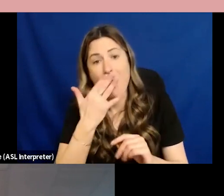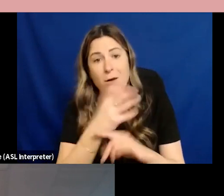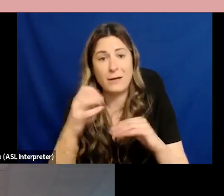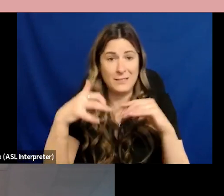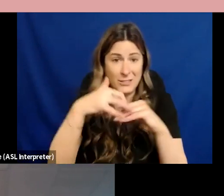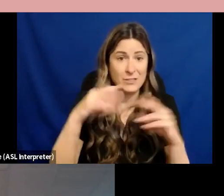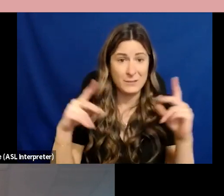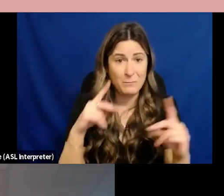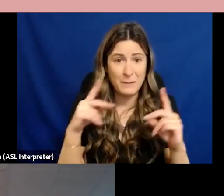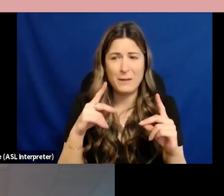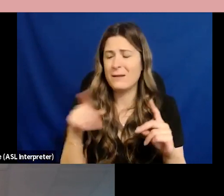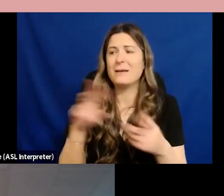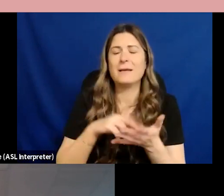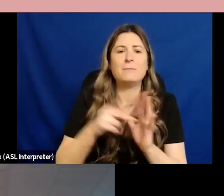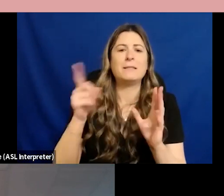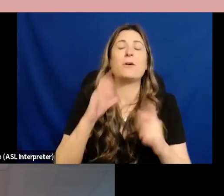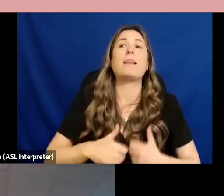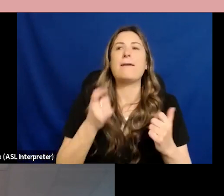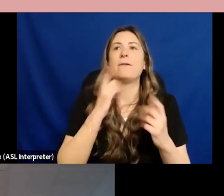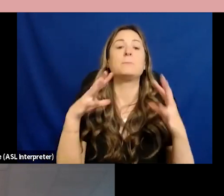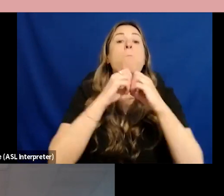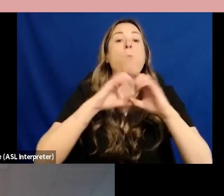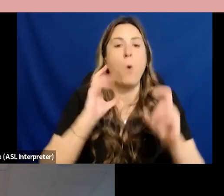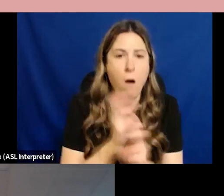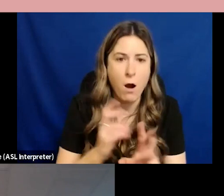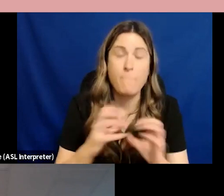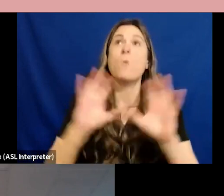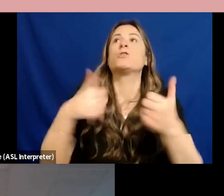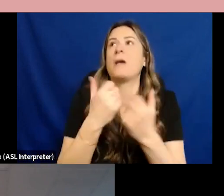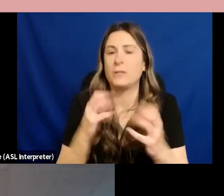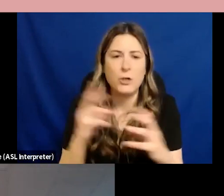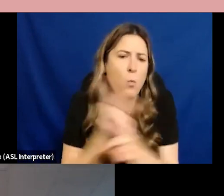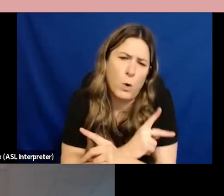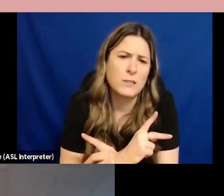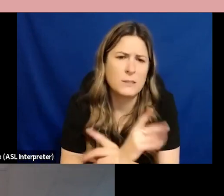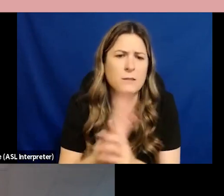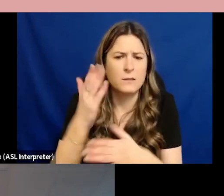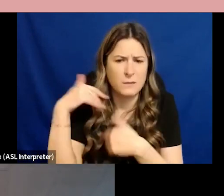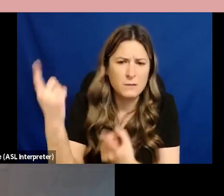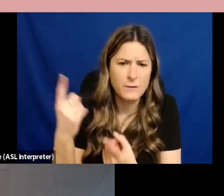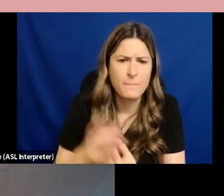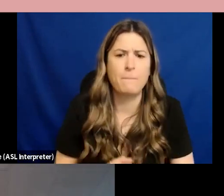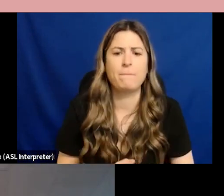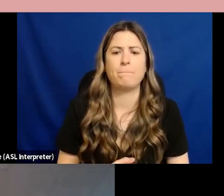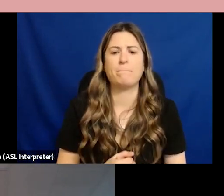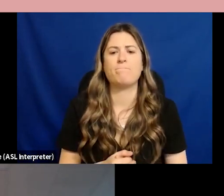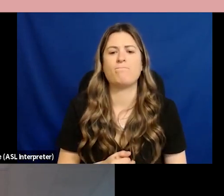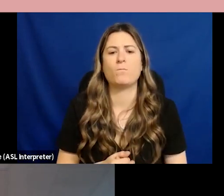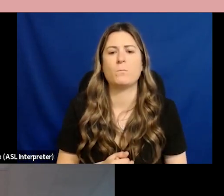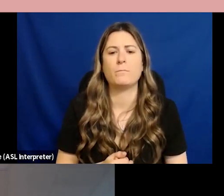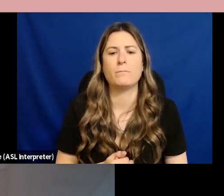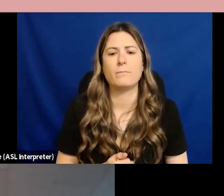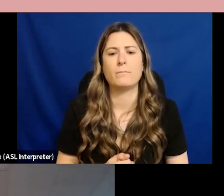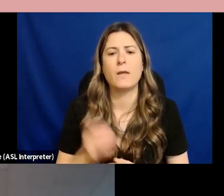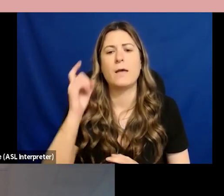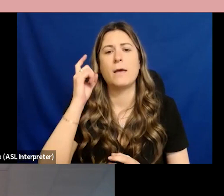just words to me about making changes those are action items um part of my mandate is to make sure that we continue the work of anti-racism in this province